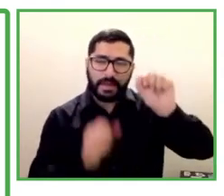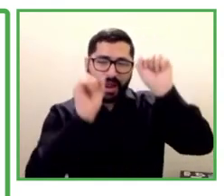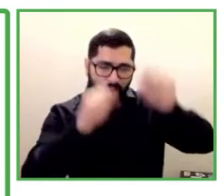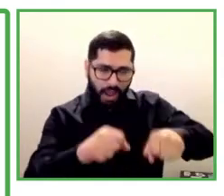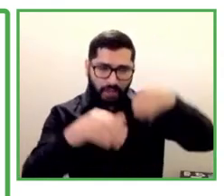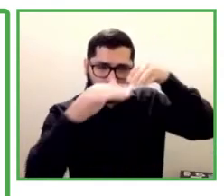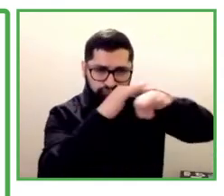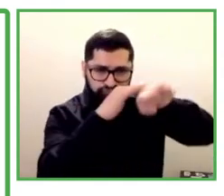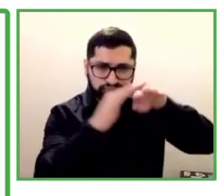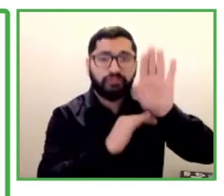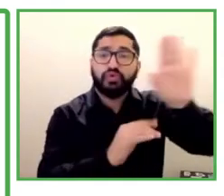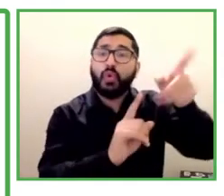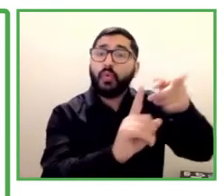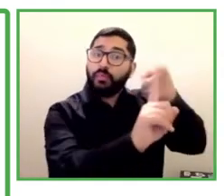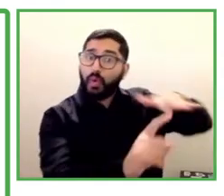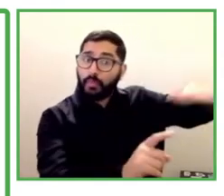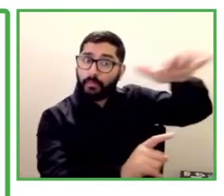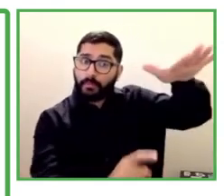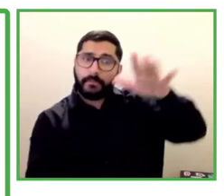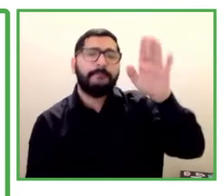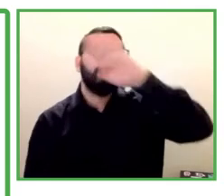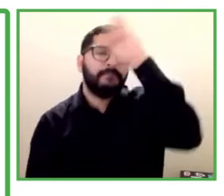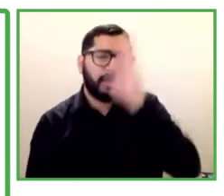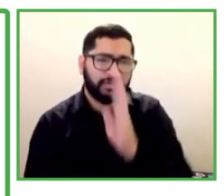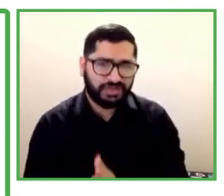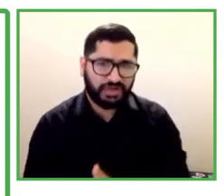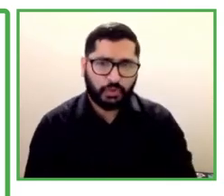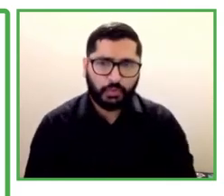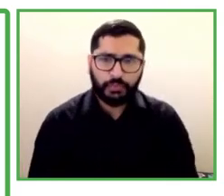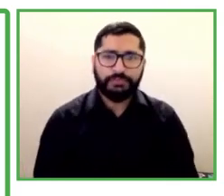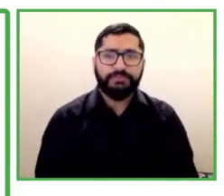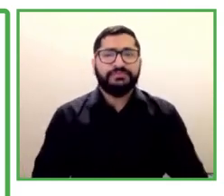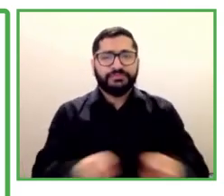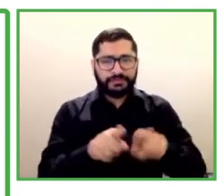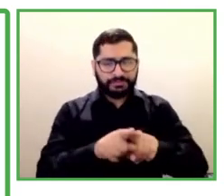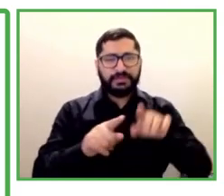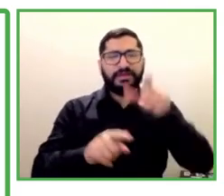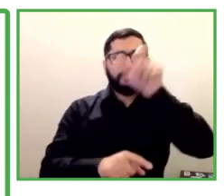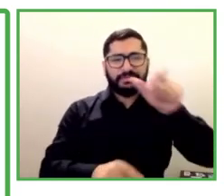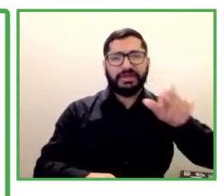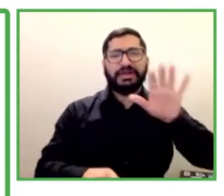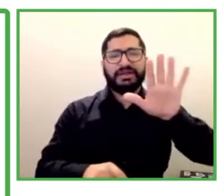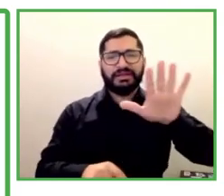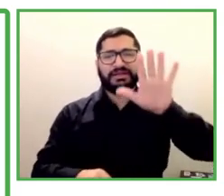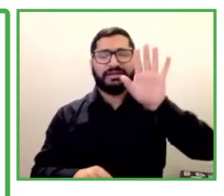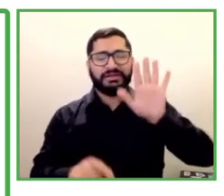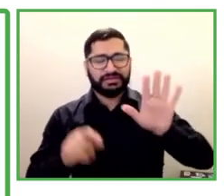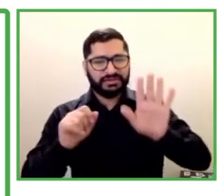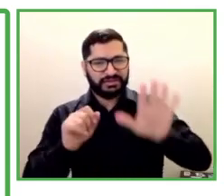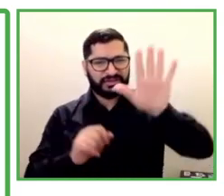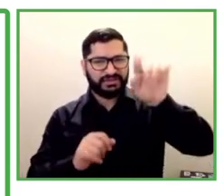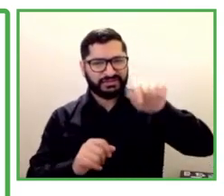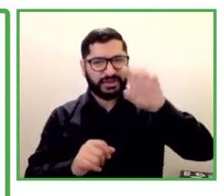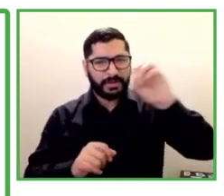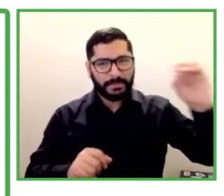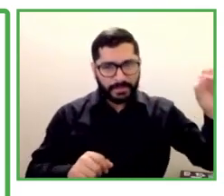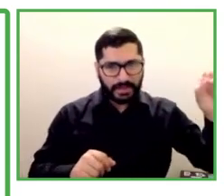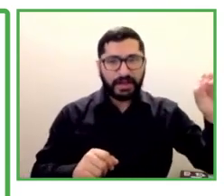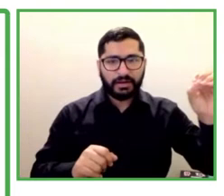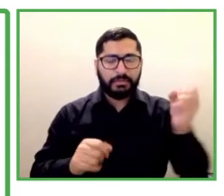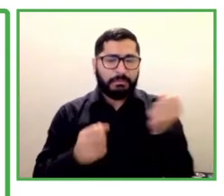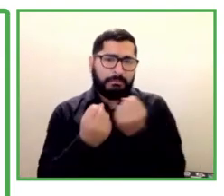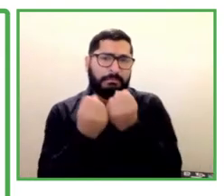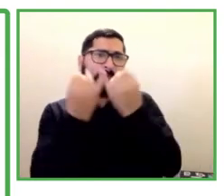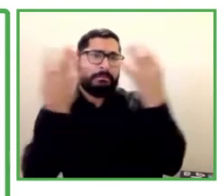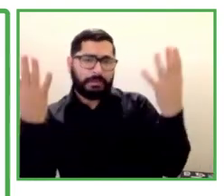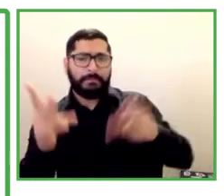due to a campaign that aired on Global Network, the biggest TV network in Latin America. The Venká has